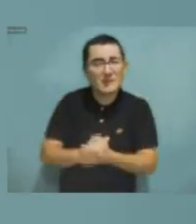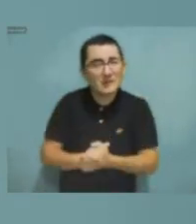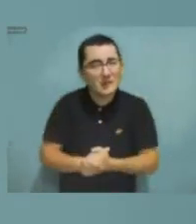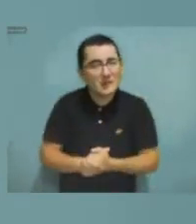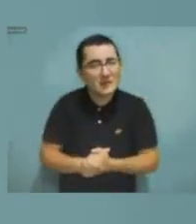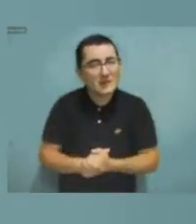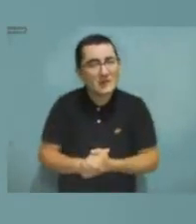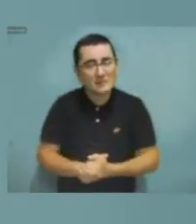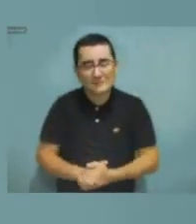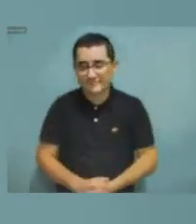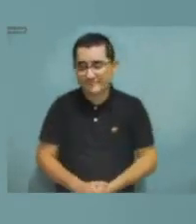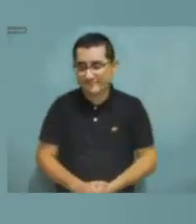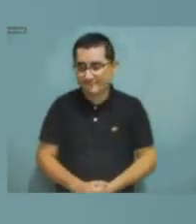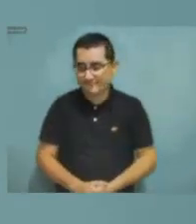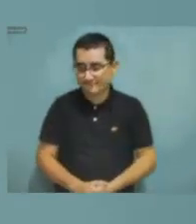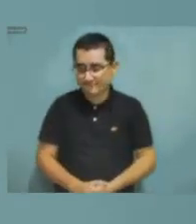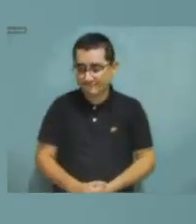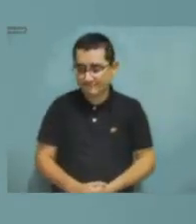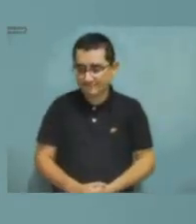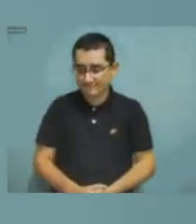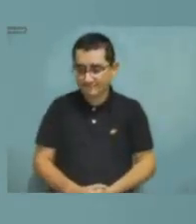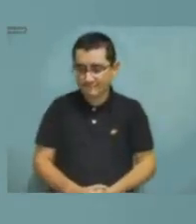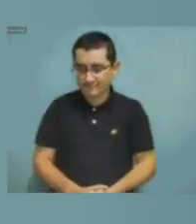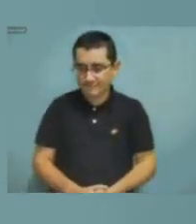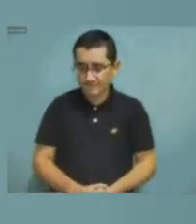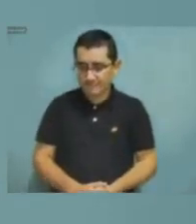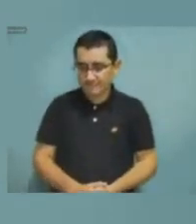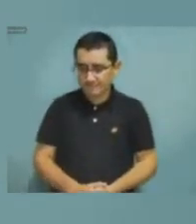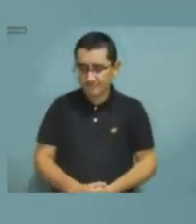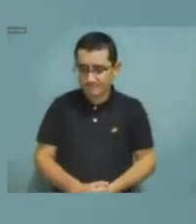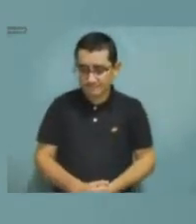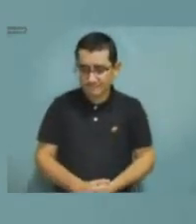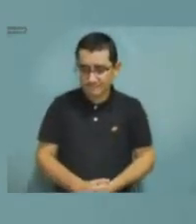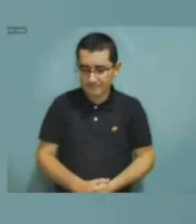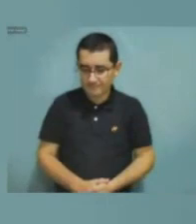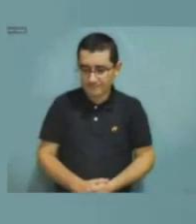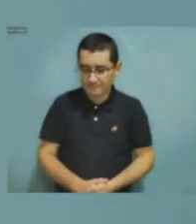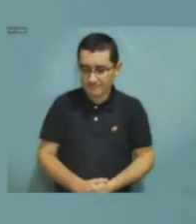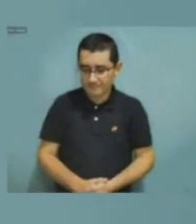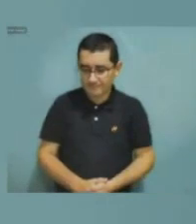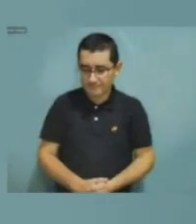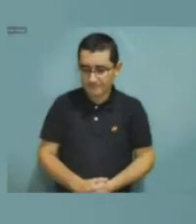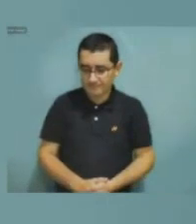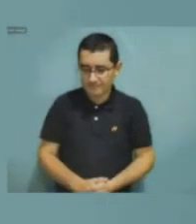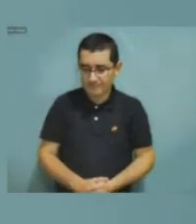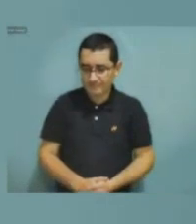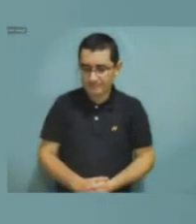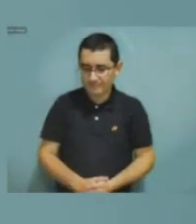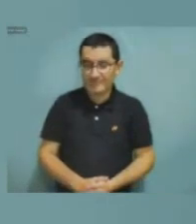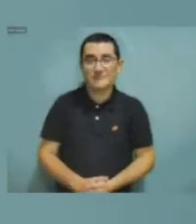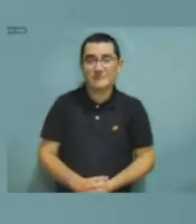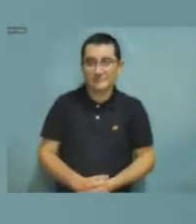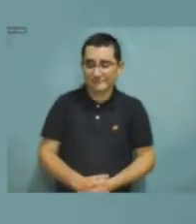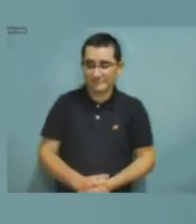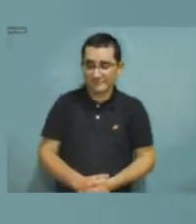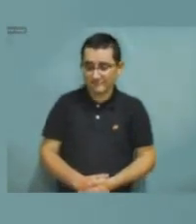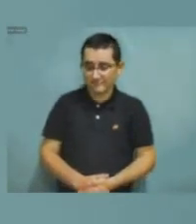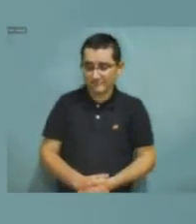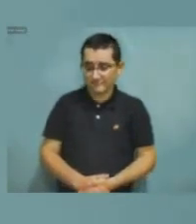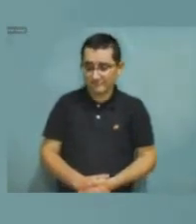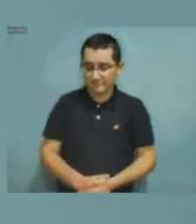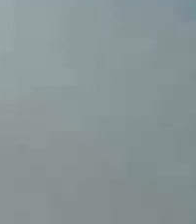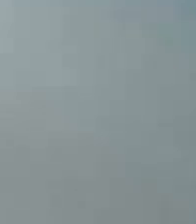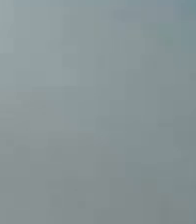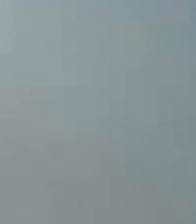We thank you all for a very interesting participation. Now we have the official closing of this 11th edition of the